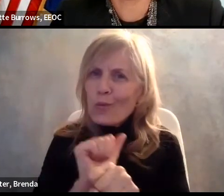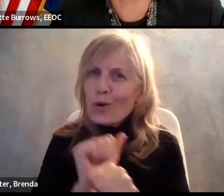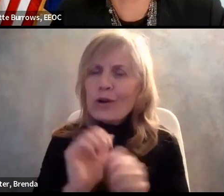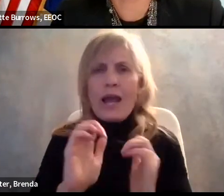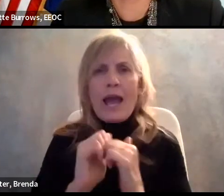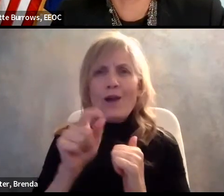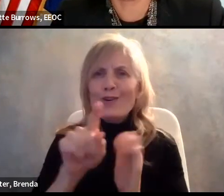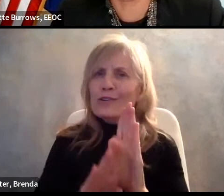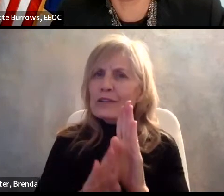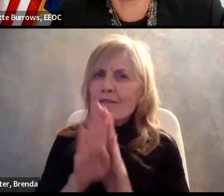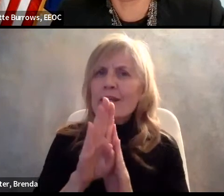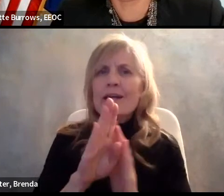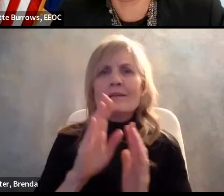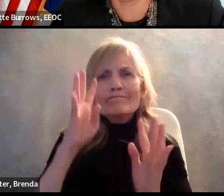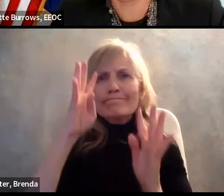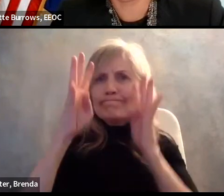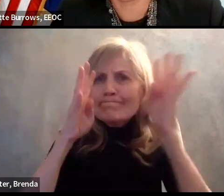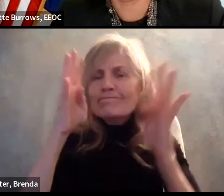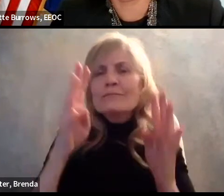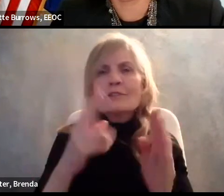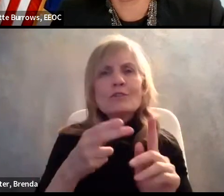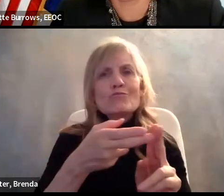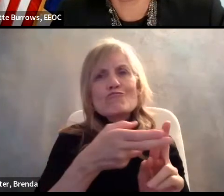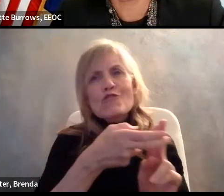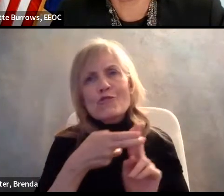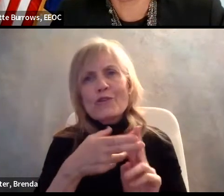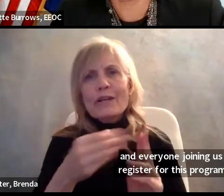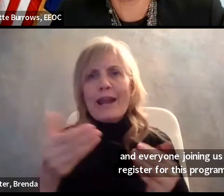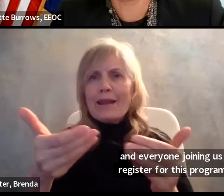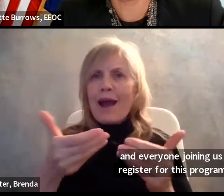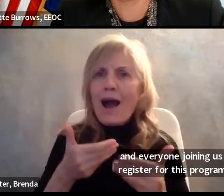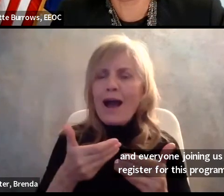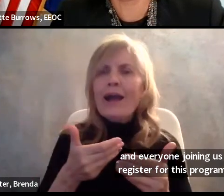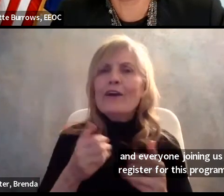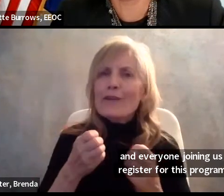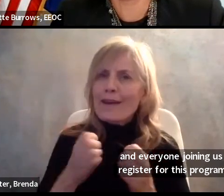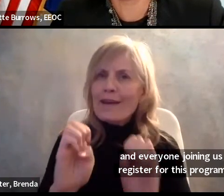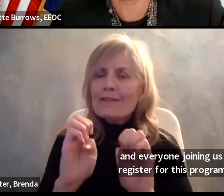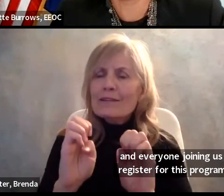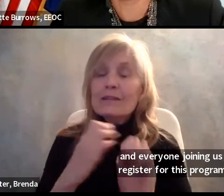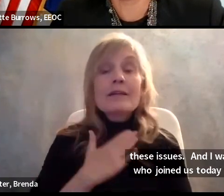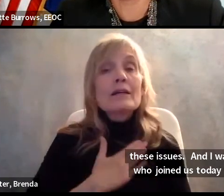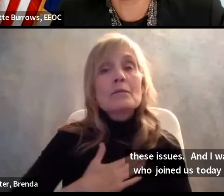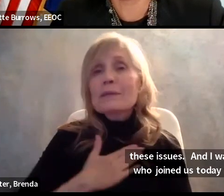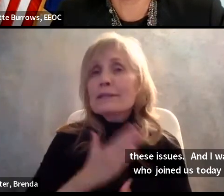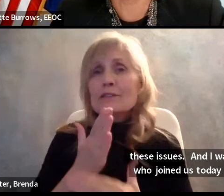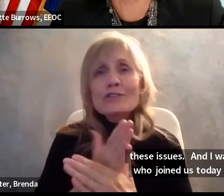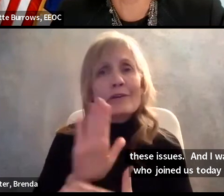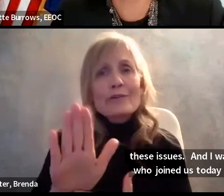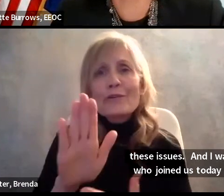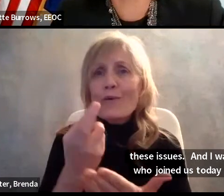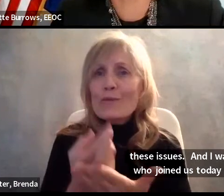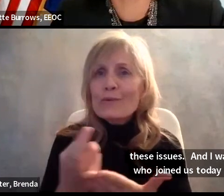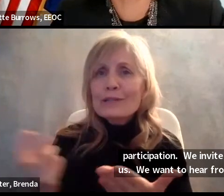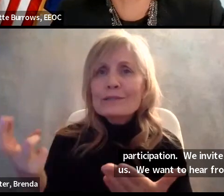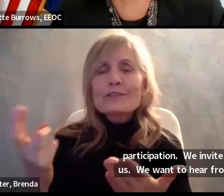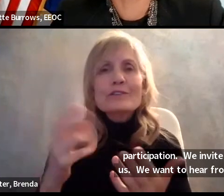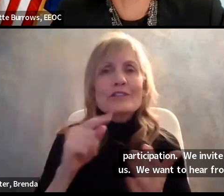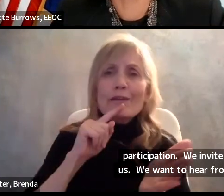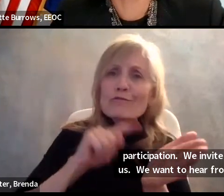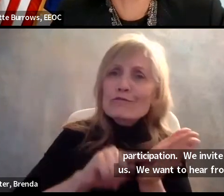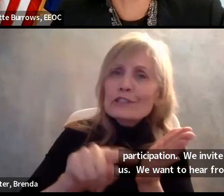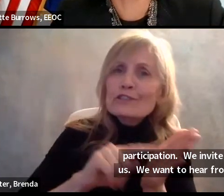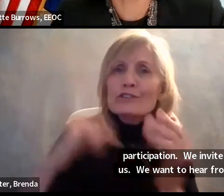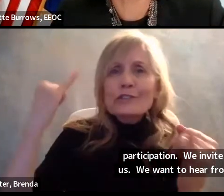innovative recruiting and hiring initiatives. Please feel free to share those resources, research, and